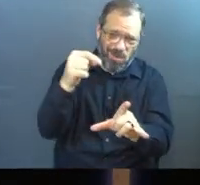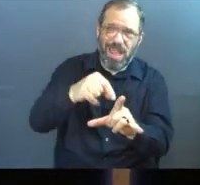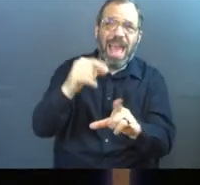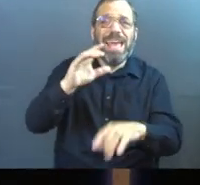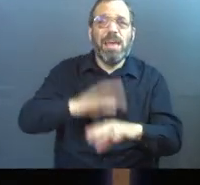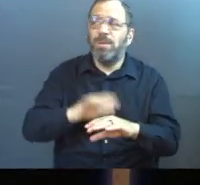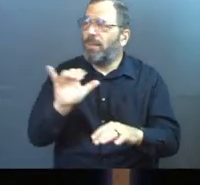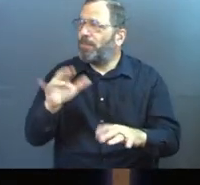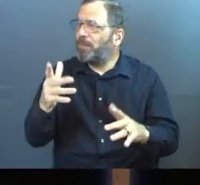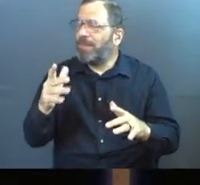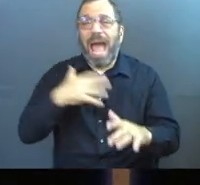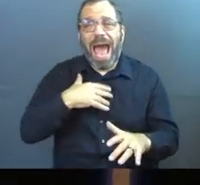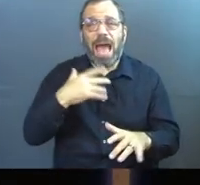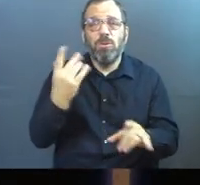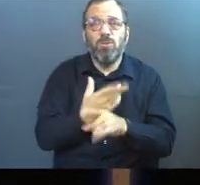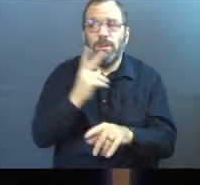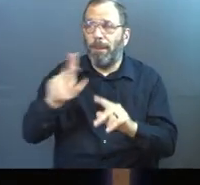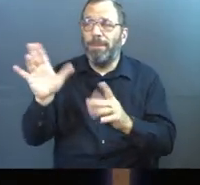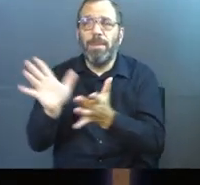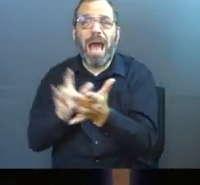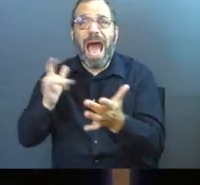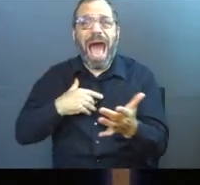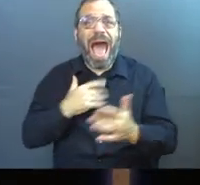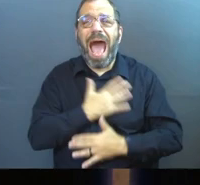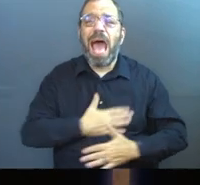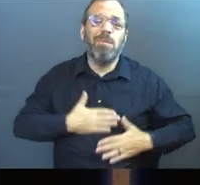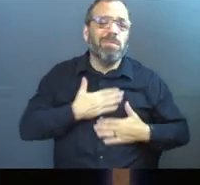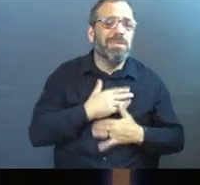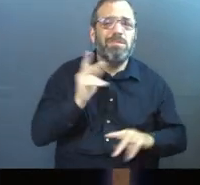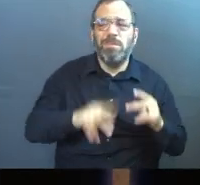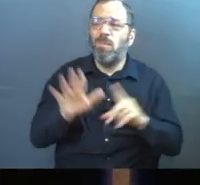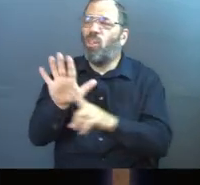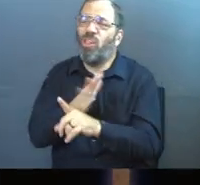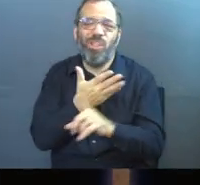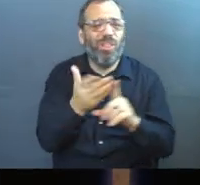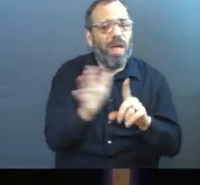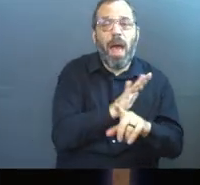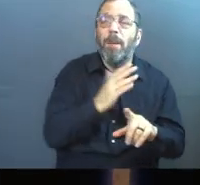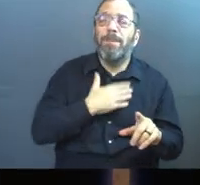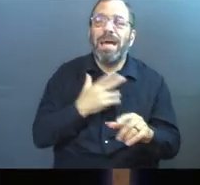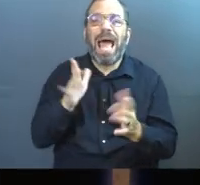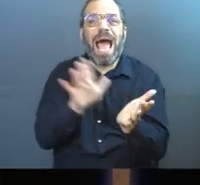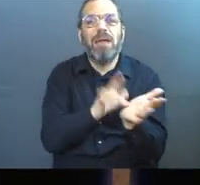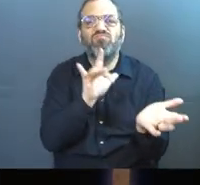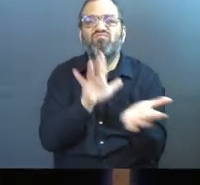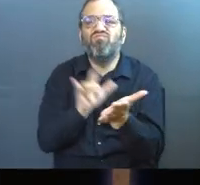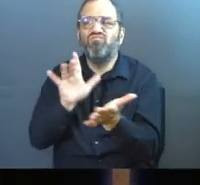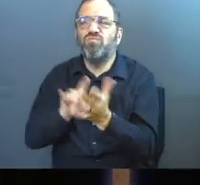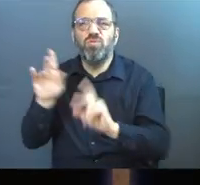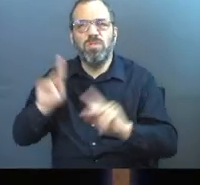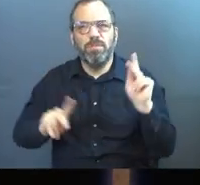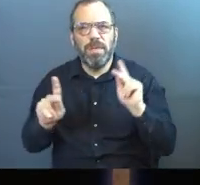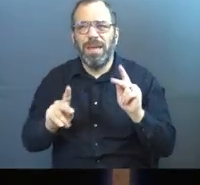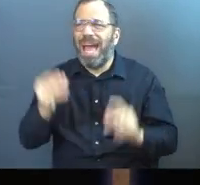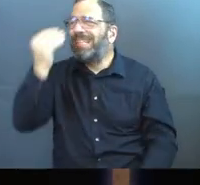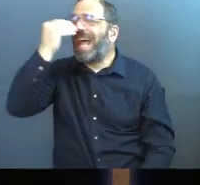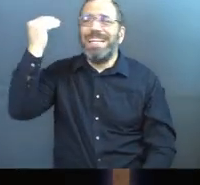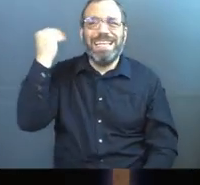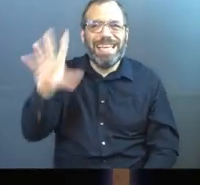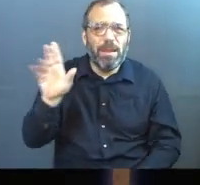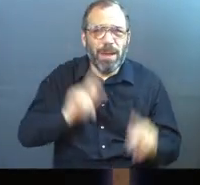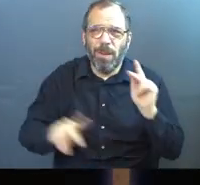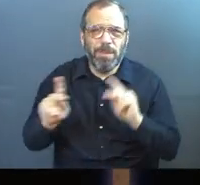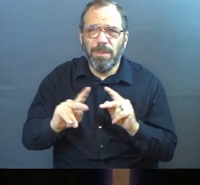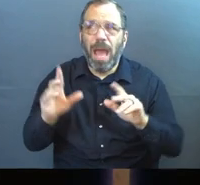was about the fact that I was using people. I was a people pleaser, but I was a people user. And I didn't care about